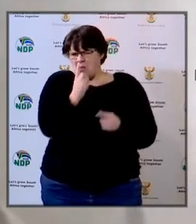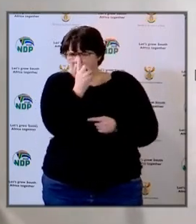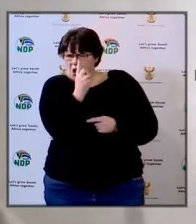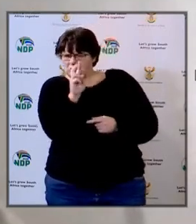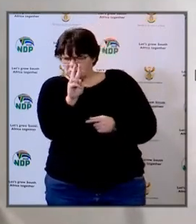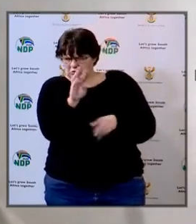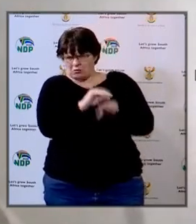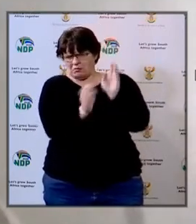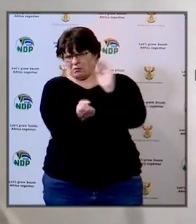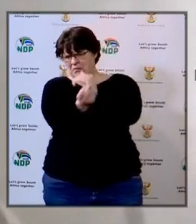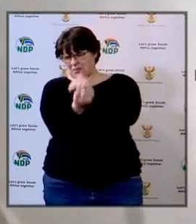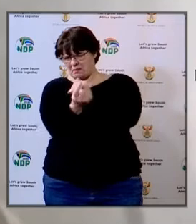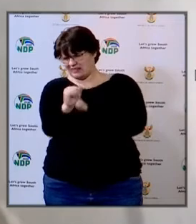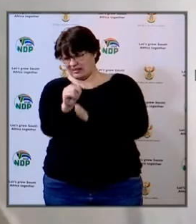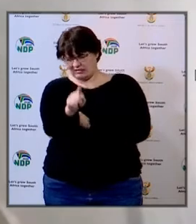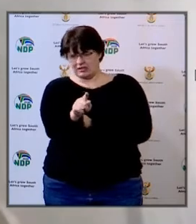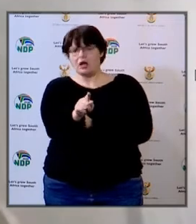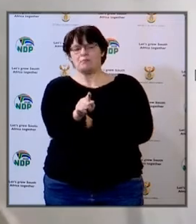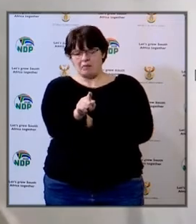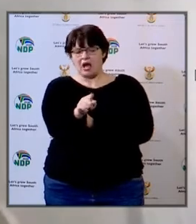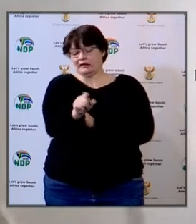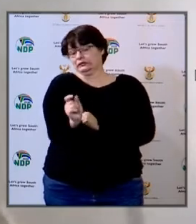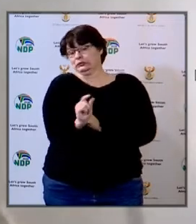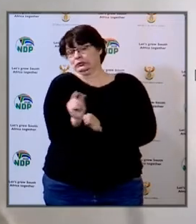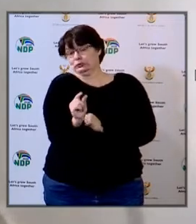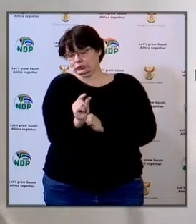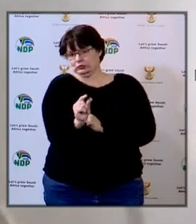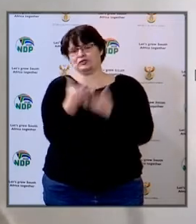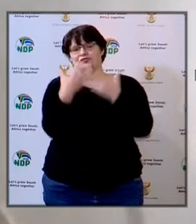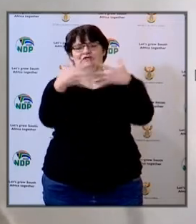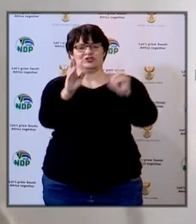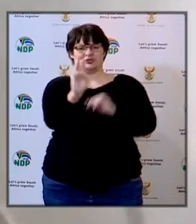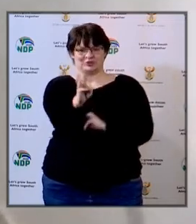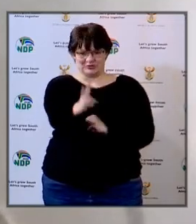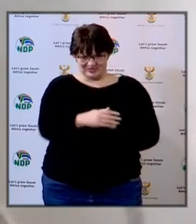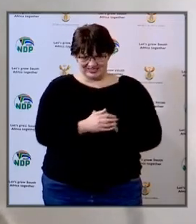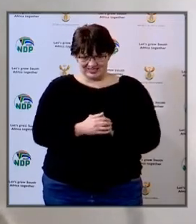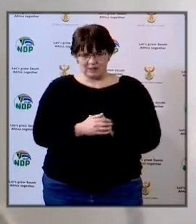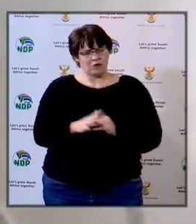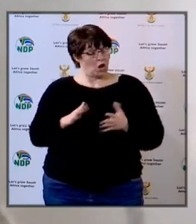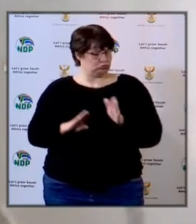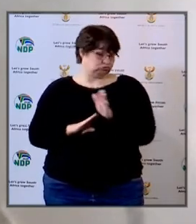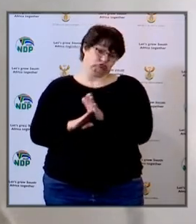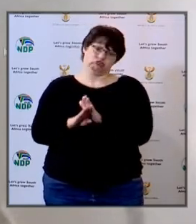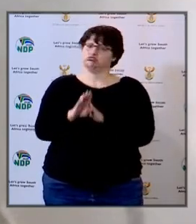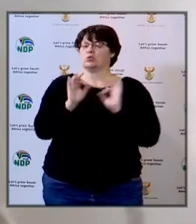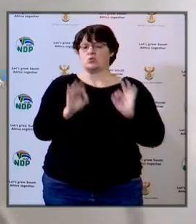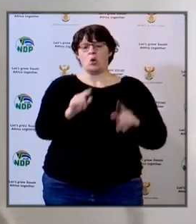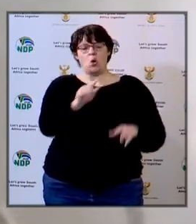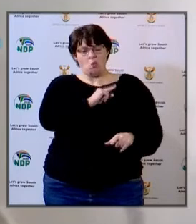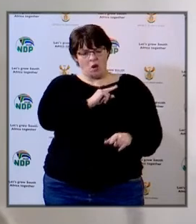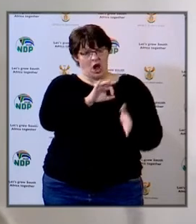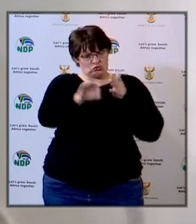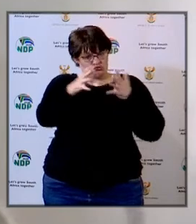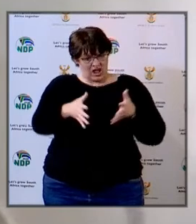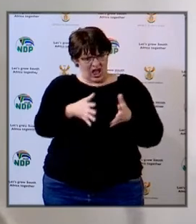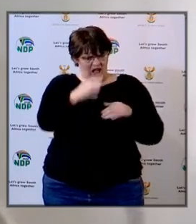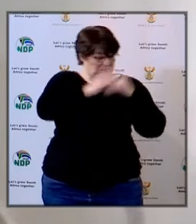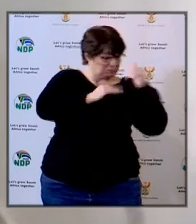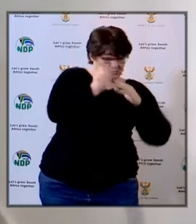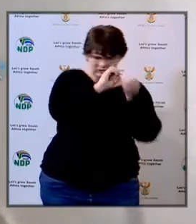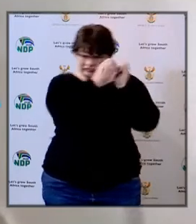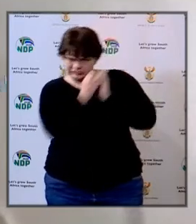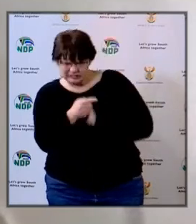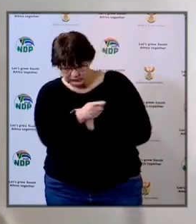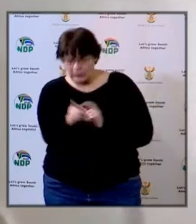be one or two problems without finish that has not been finished but I think we have moved a lot because the contractors have been there